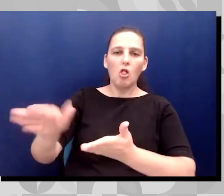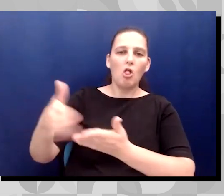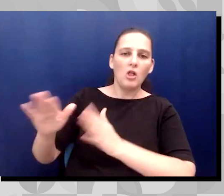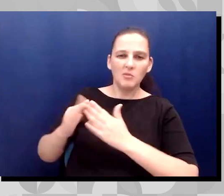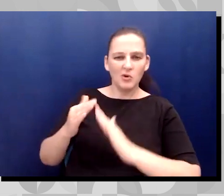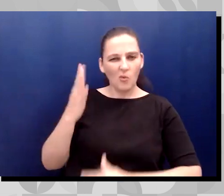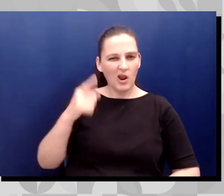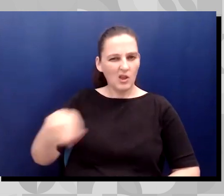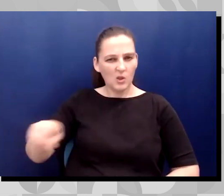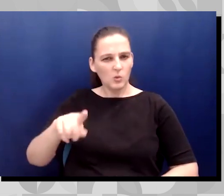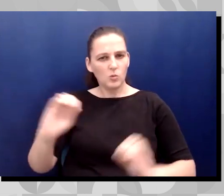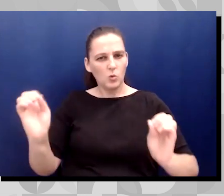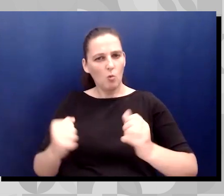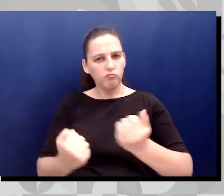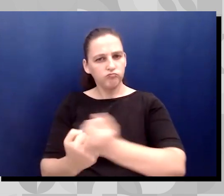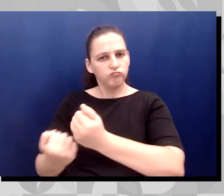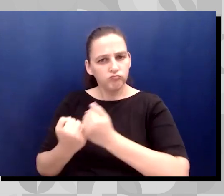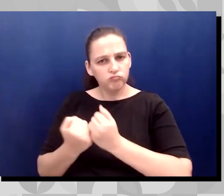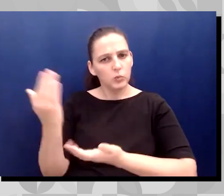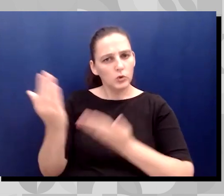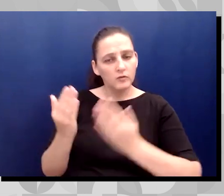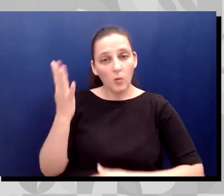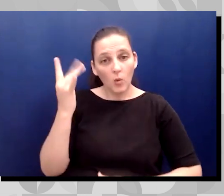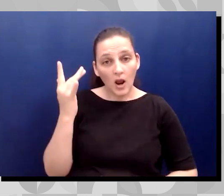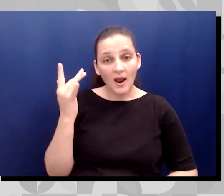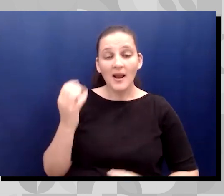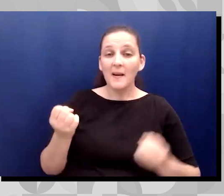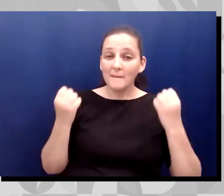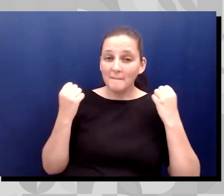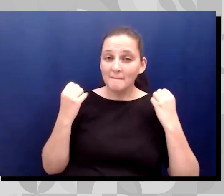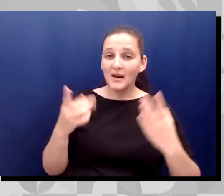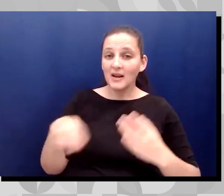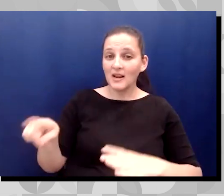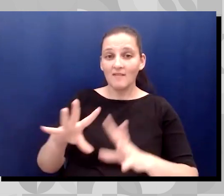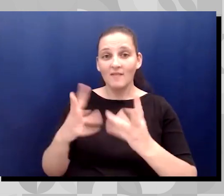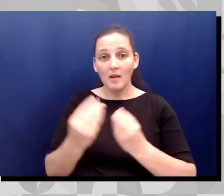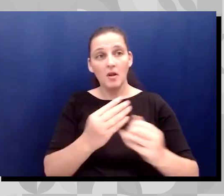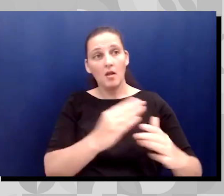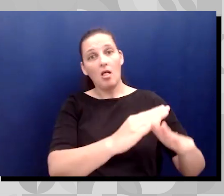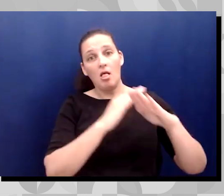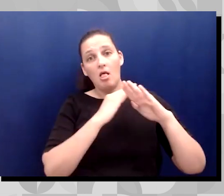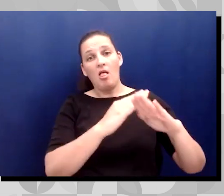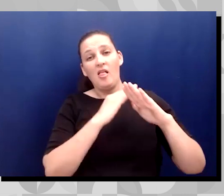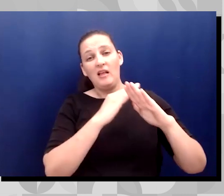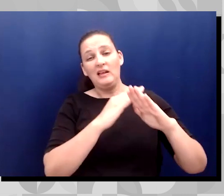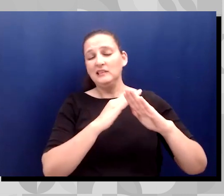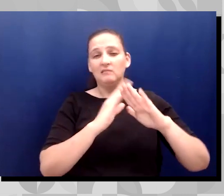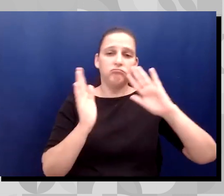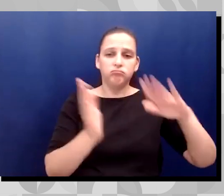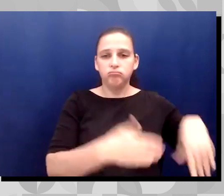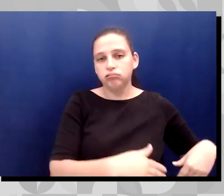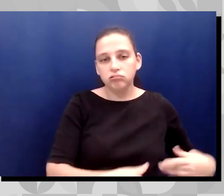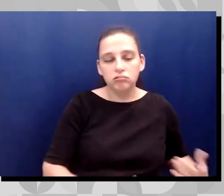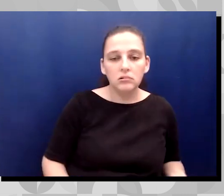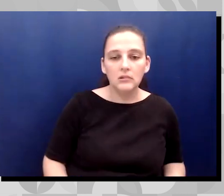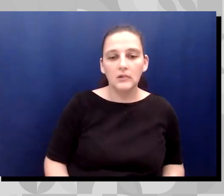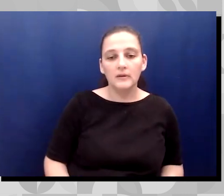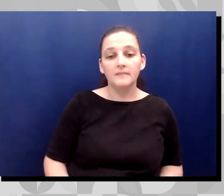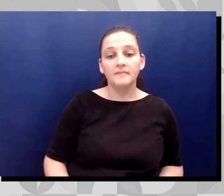For many families, the barriers to care are too high a hill to climb. We have found that language